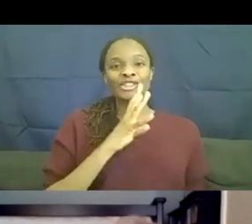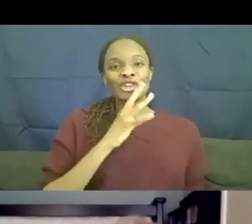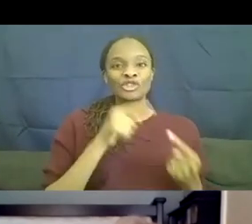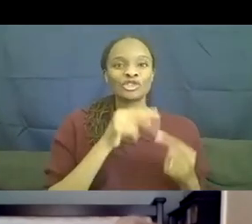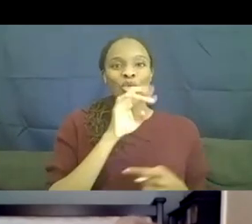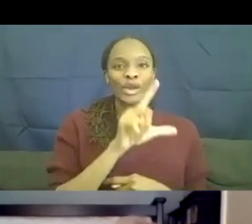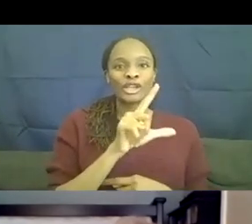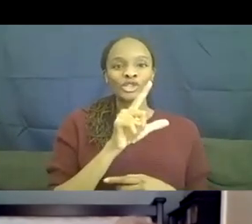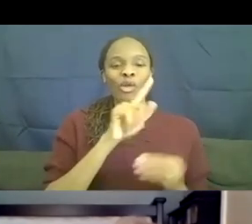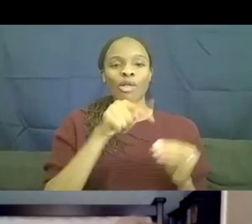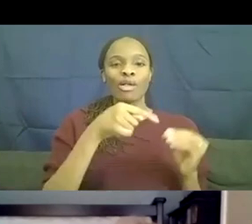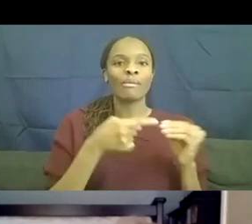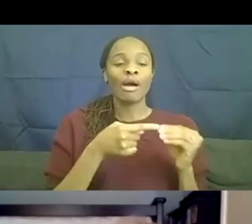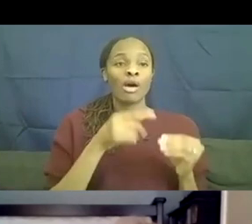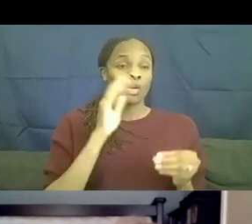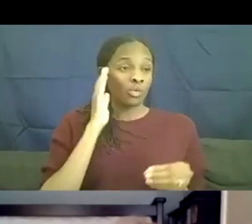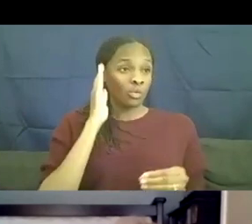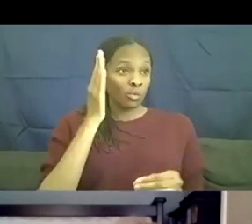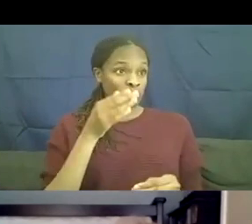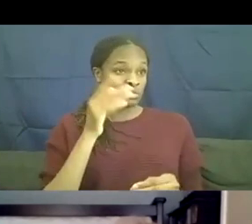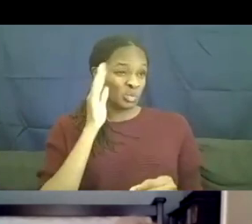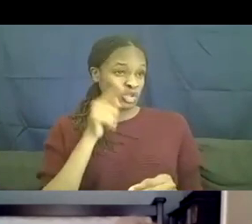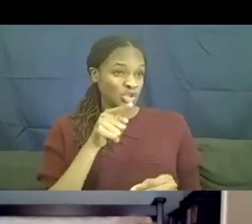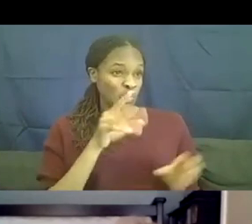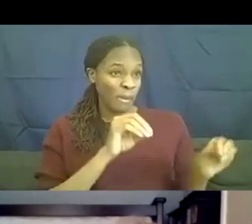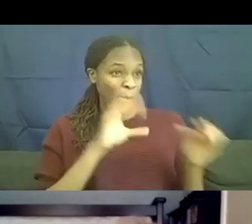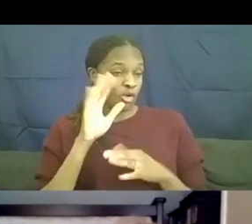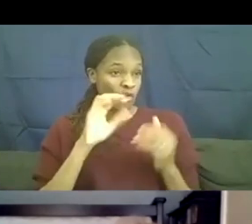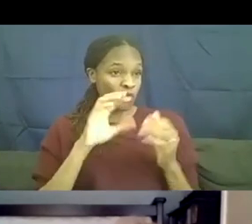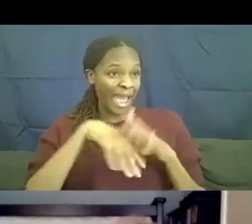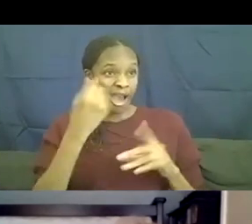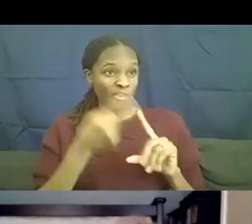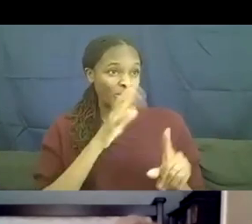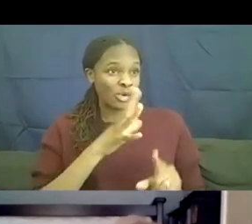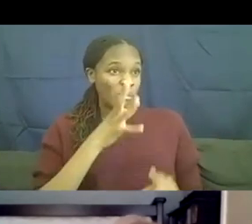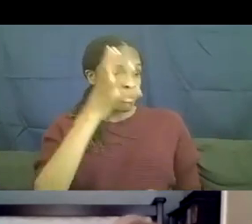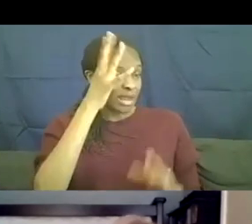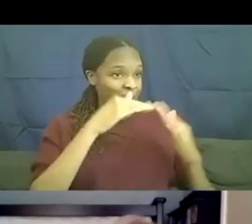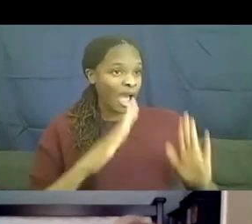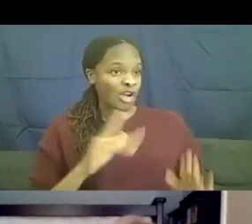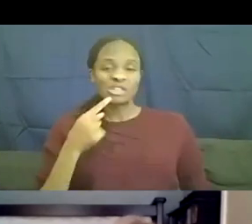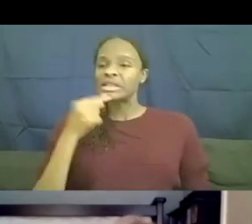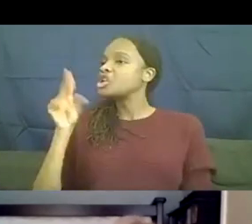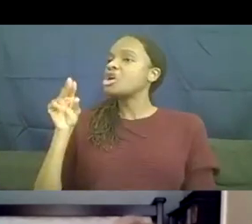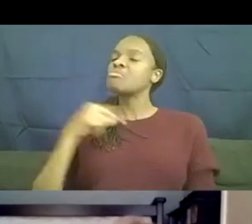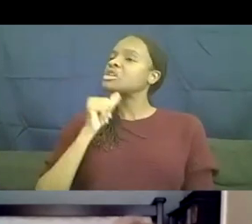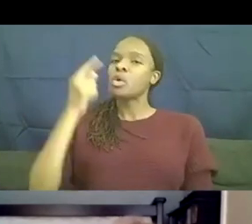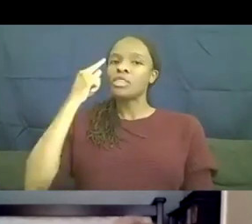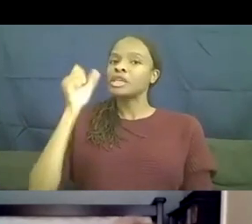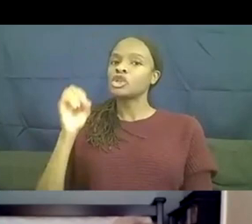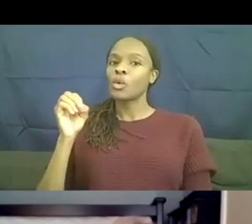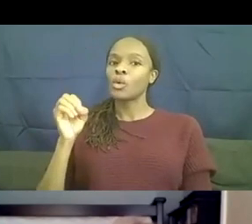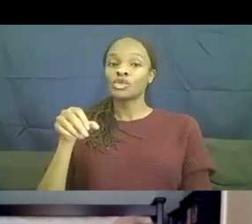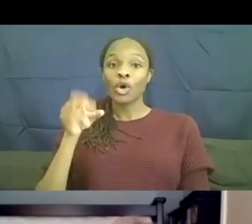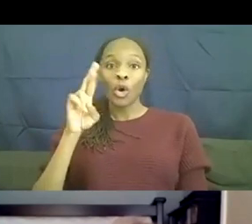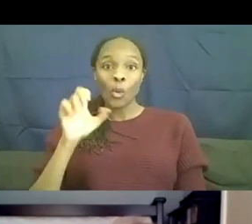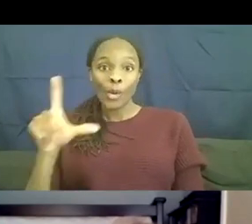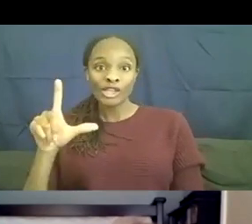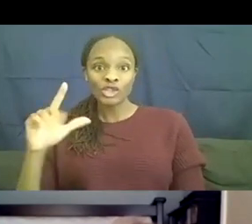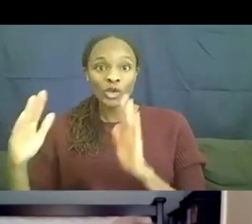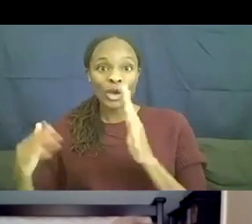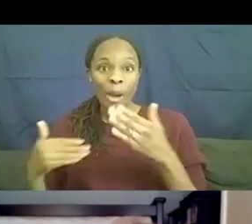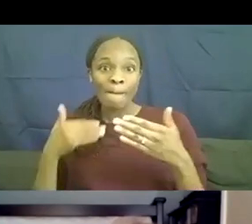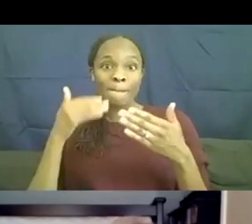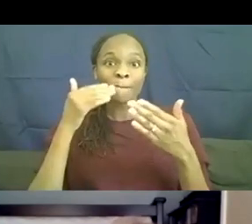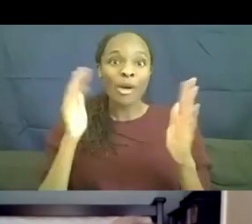would you ever move out of your mom and dad's house? Hmm. No, I don't think so. And, and so rage, it was Rachel that approached us in season